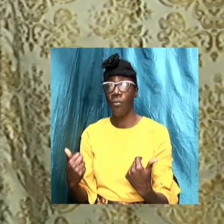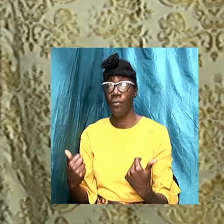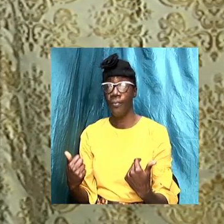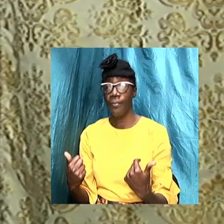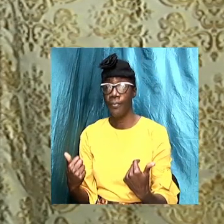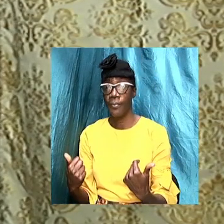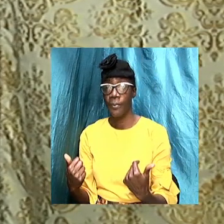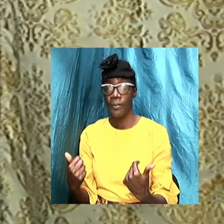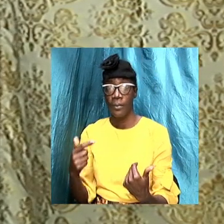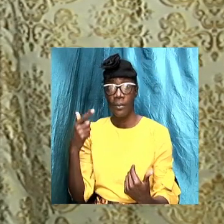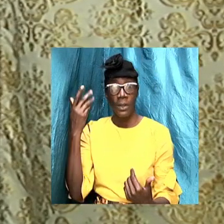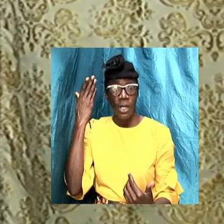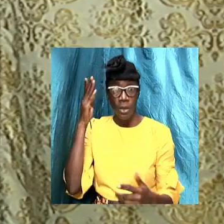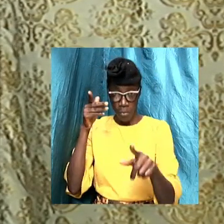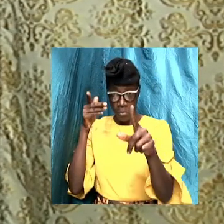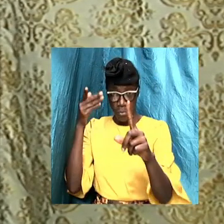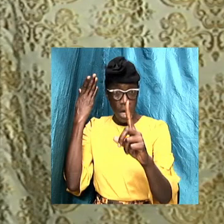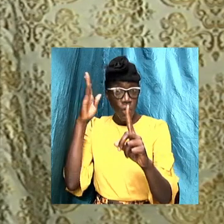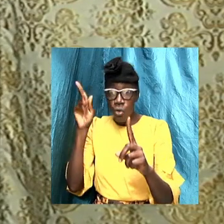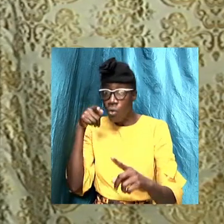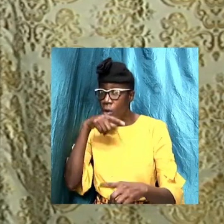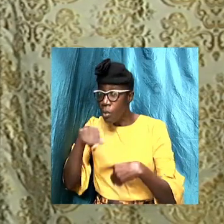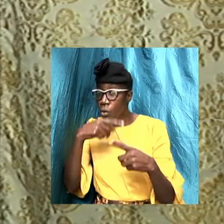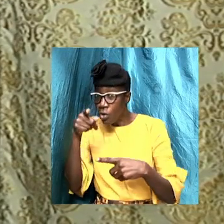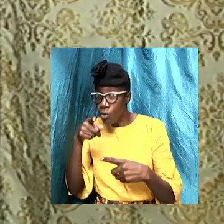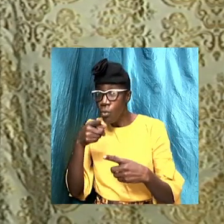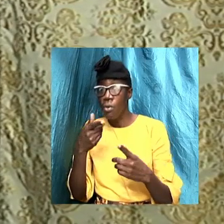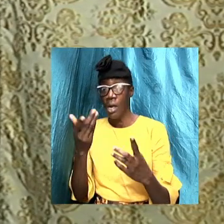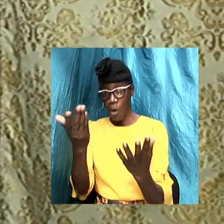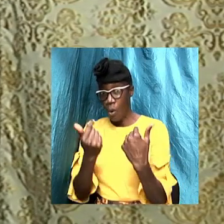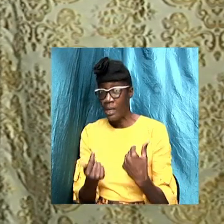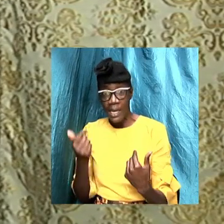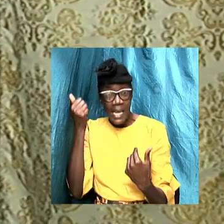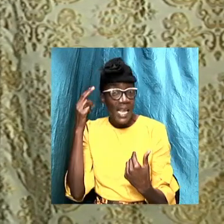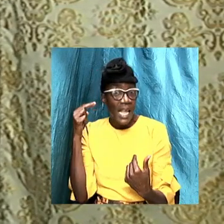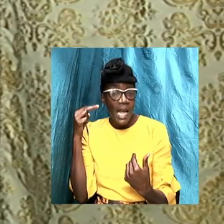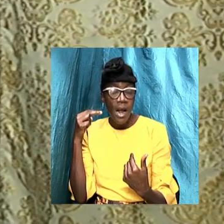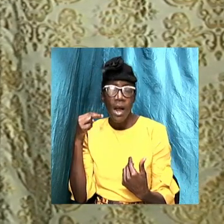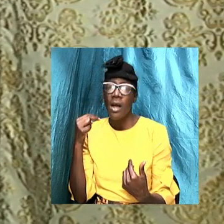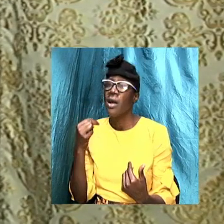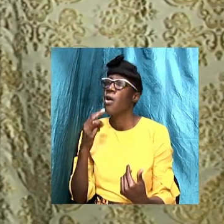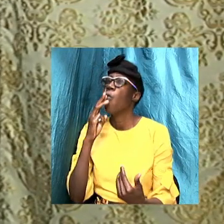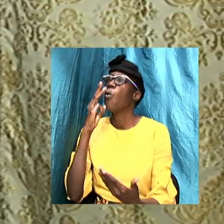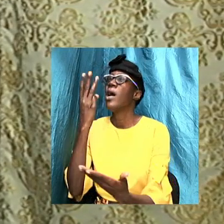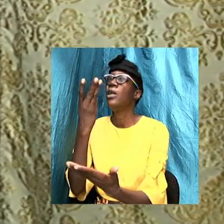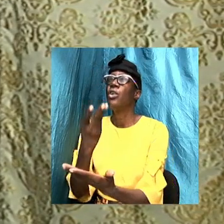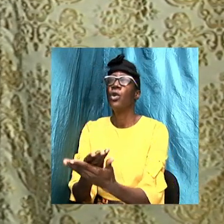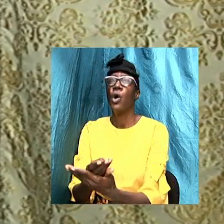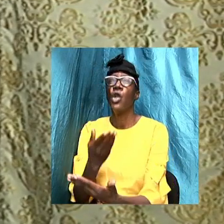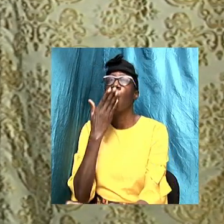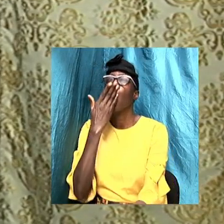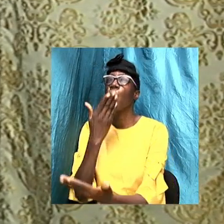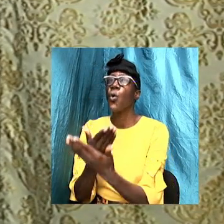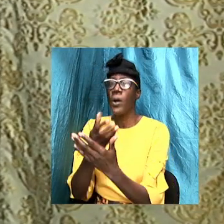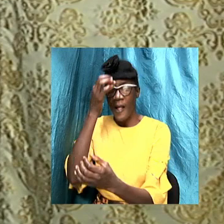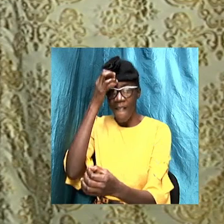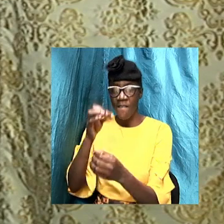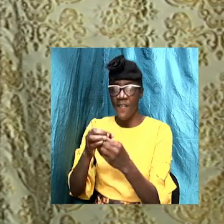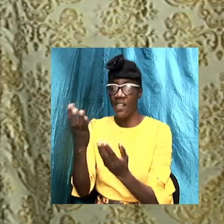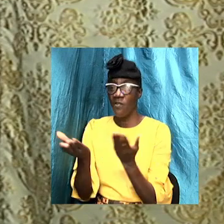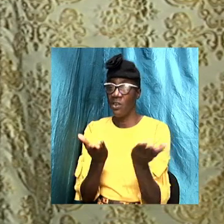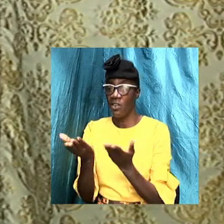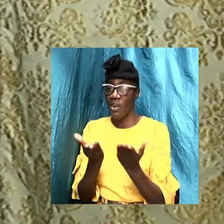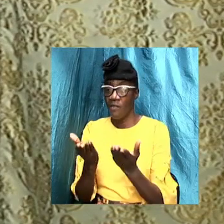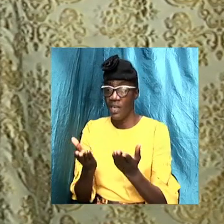And I don't know about you, but I want to hear, well done, though good and faithful servant. Amen. Bless